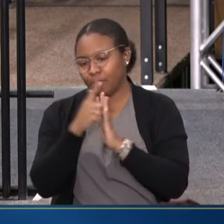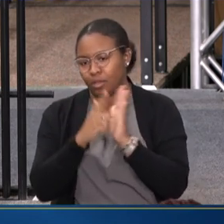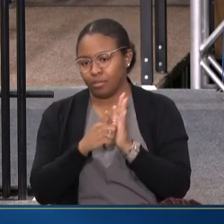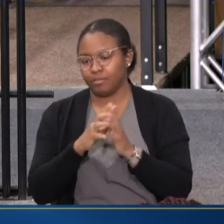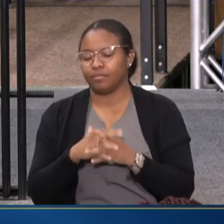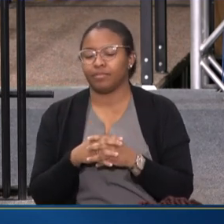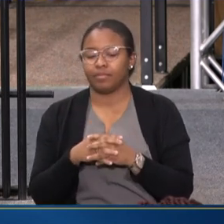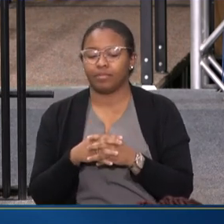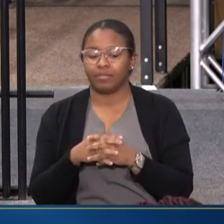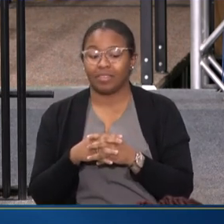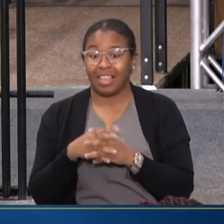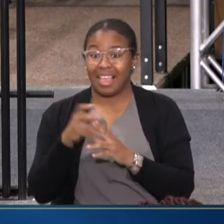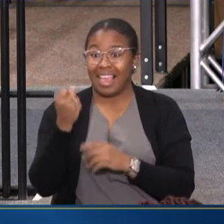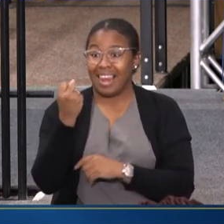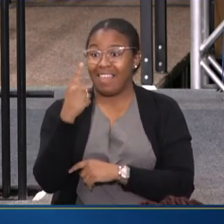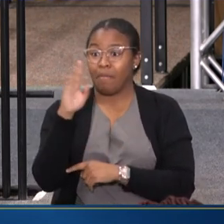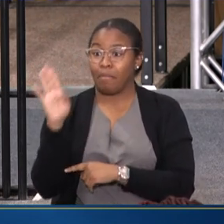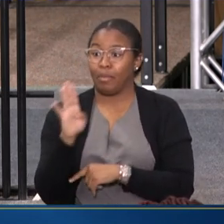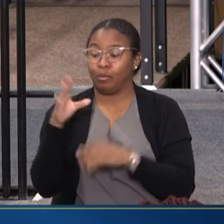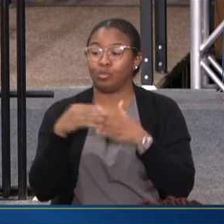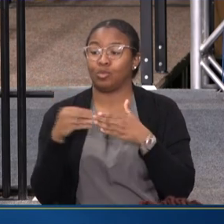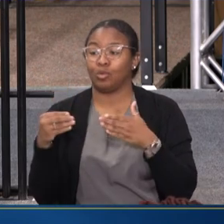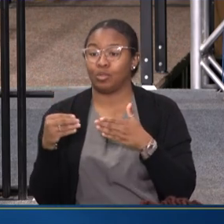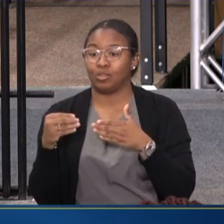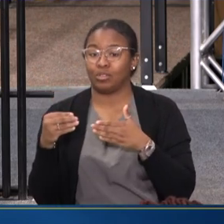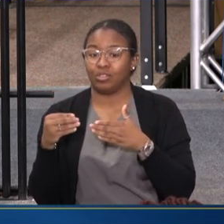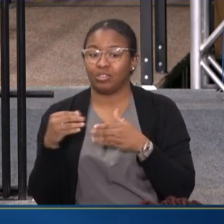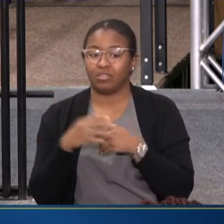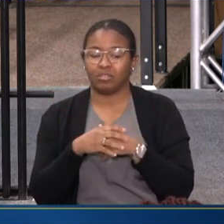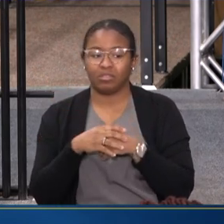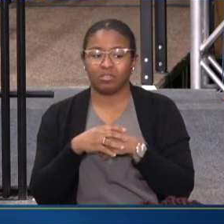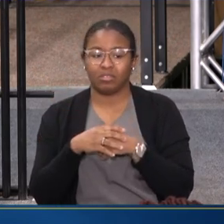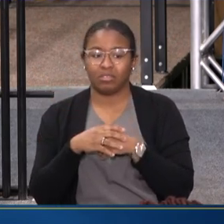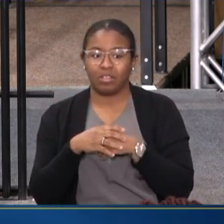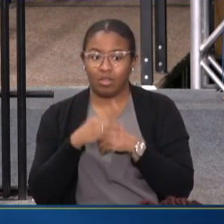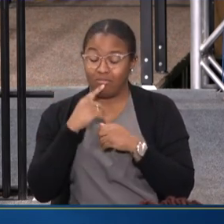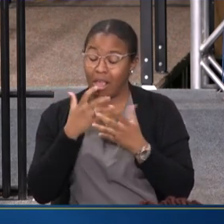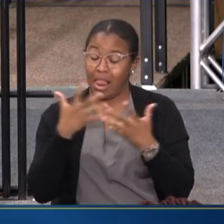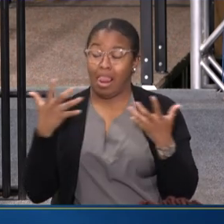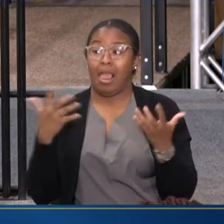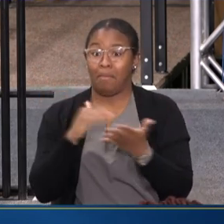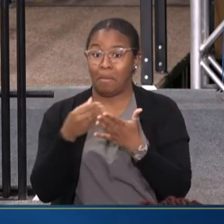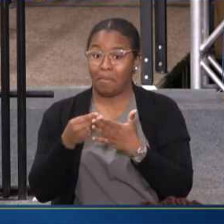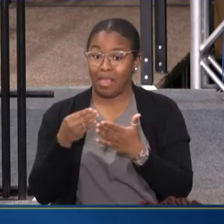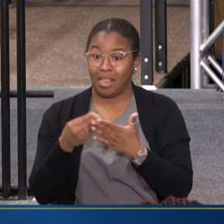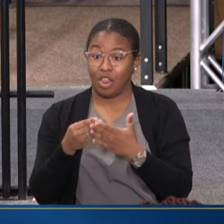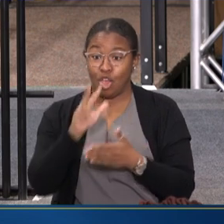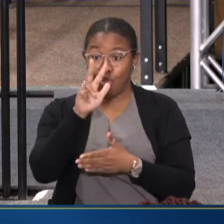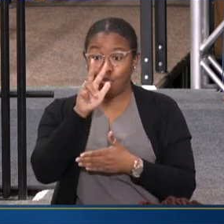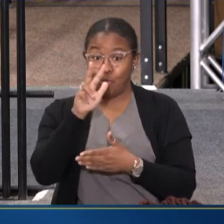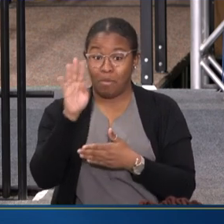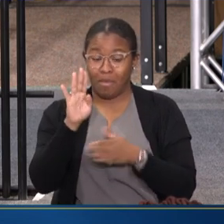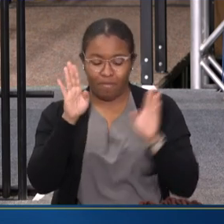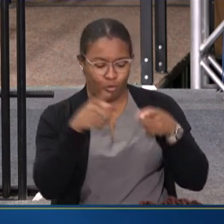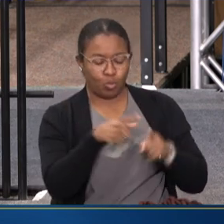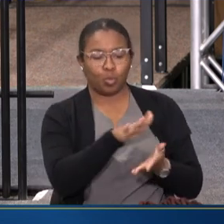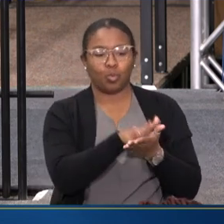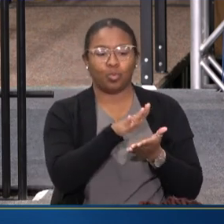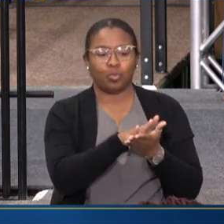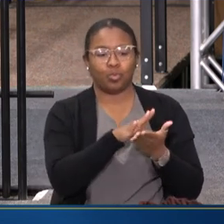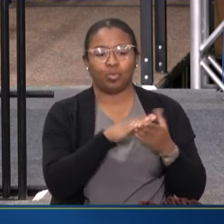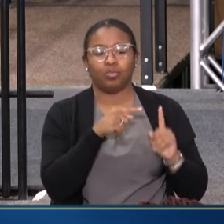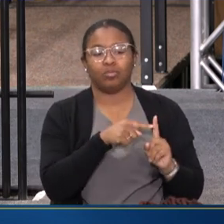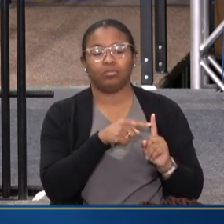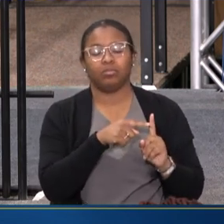AND $11 BILLION, UNBELIEVABLE AMOUNT OF DOLLARS, $3 BILLION JUST TO SCHOOLS. SO